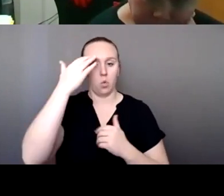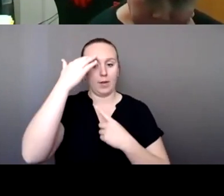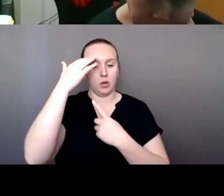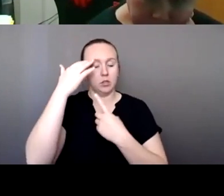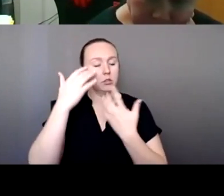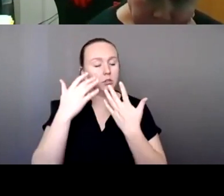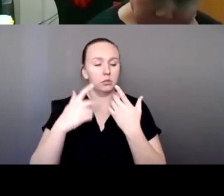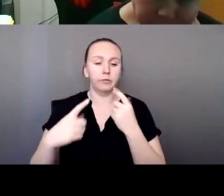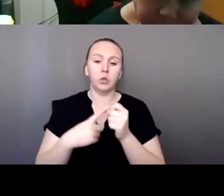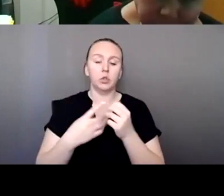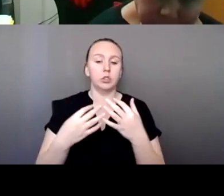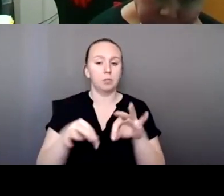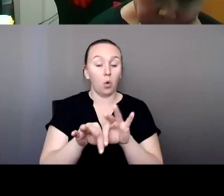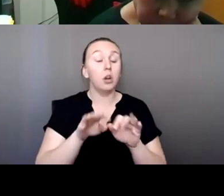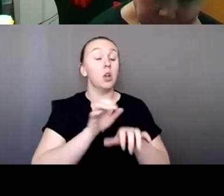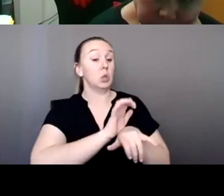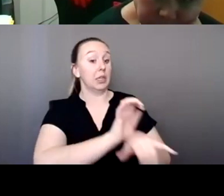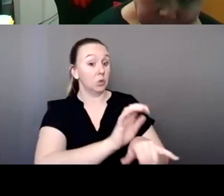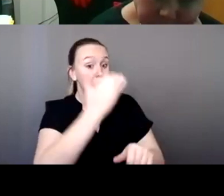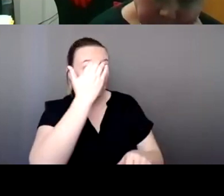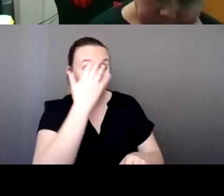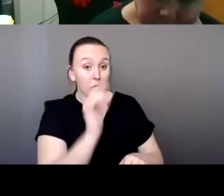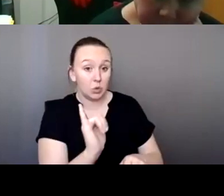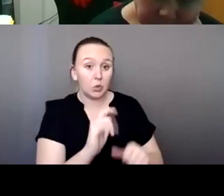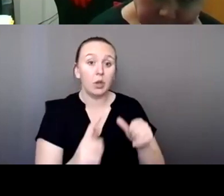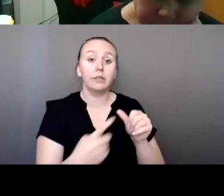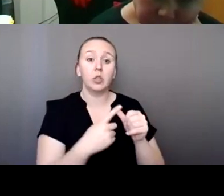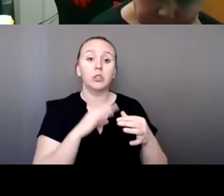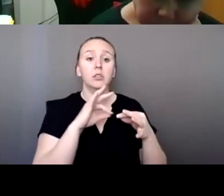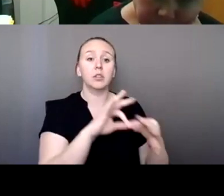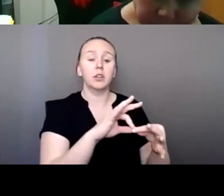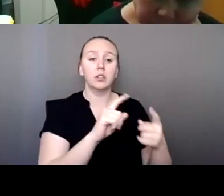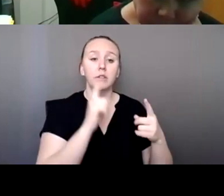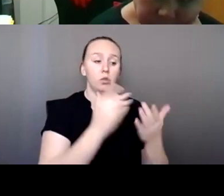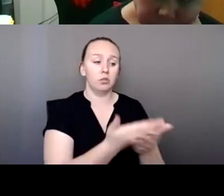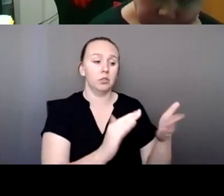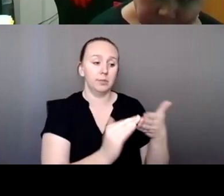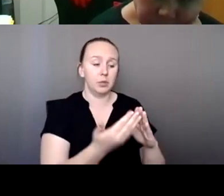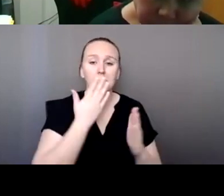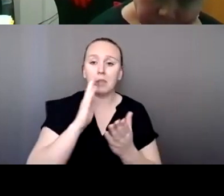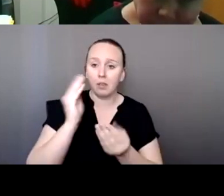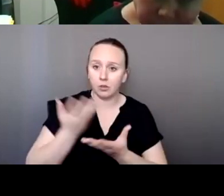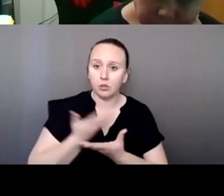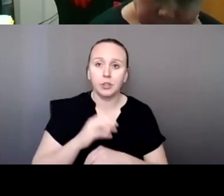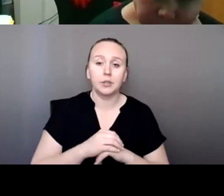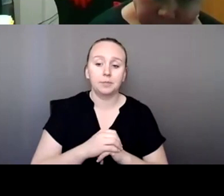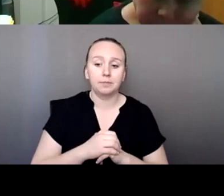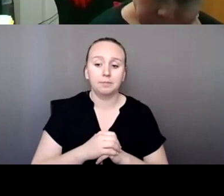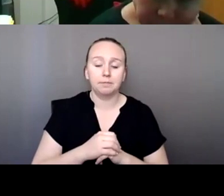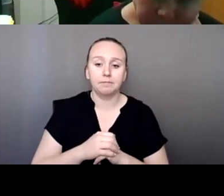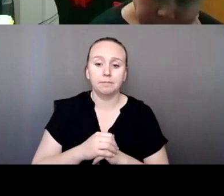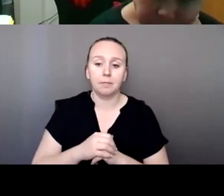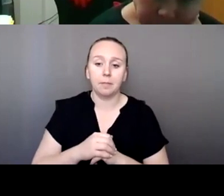grassroots awareness, especially as our first connection to community. So thank you for sharing that. Um, have you,